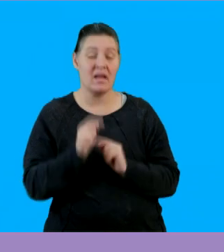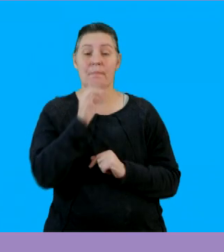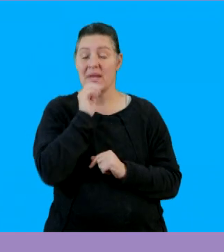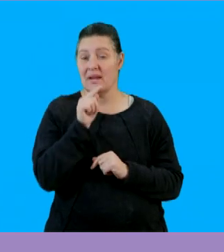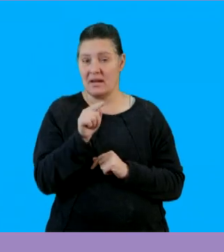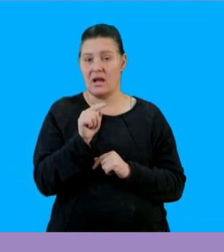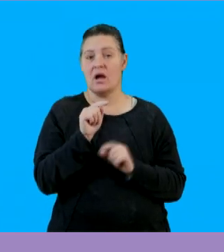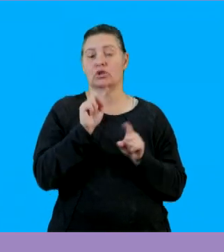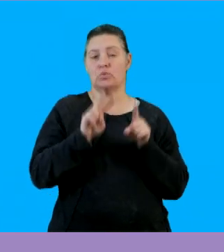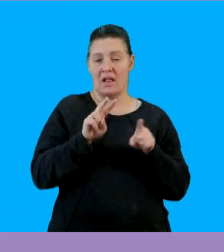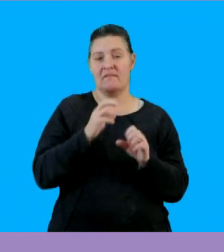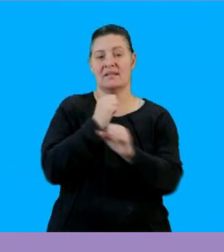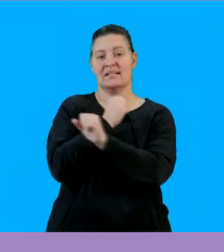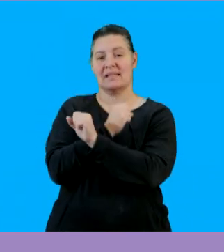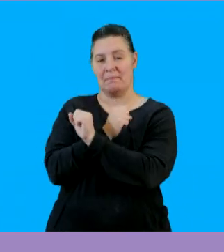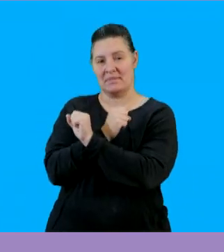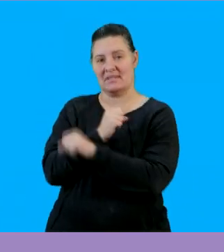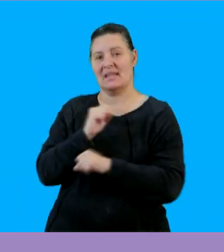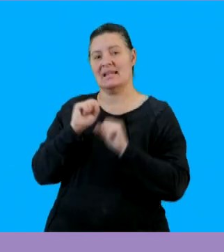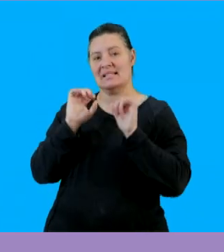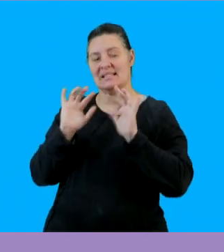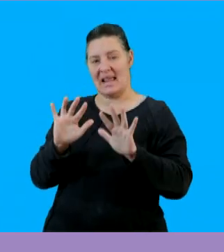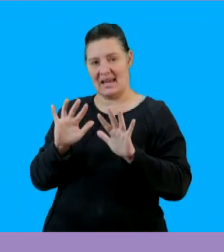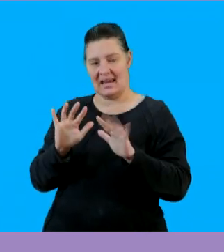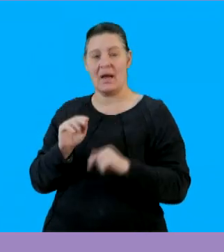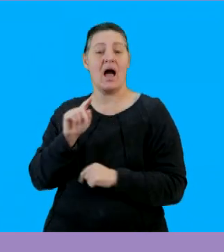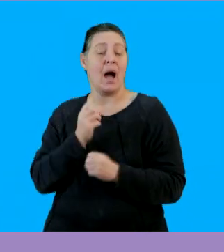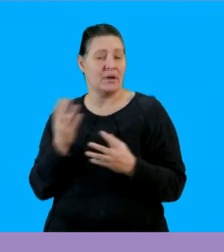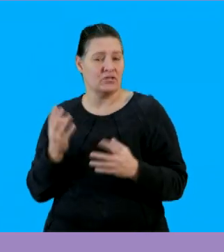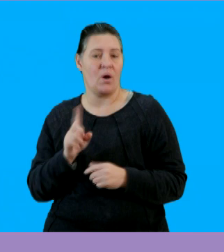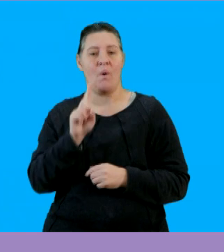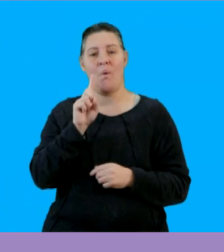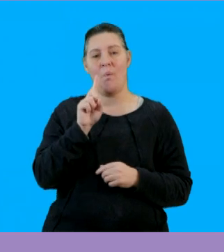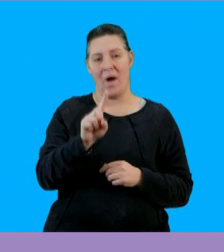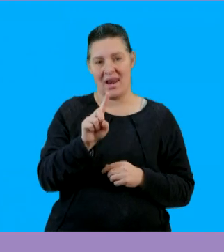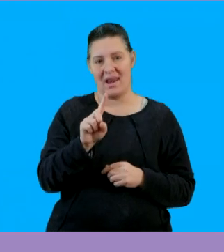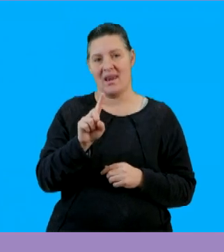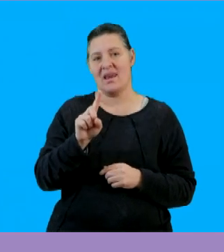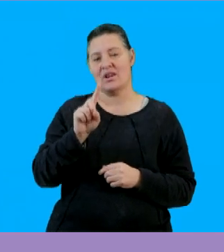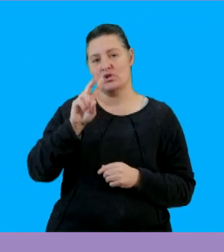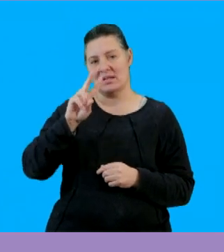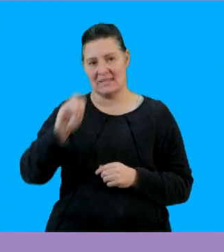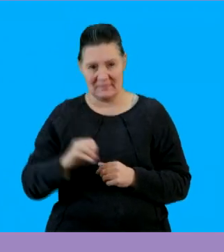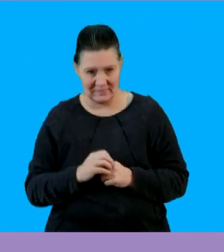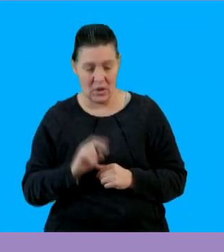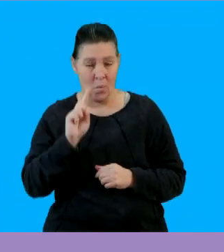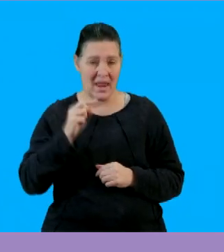subtracting and then that's going to be 12 multiplied by 10 which is 120